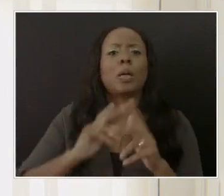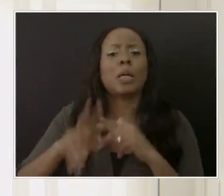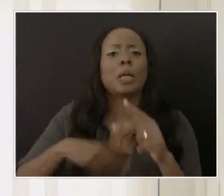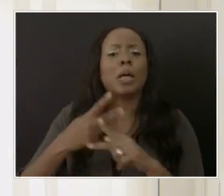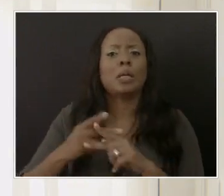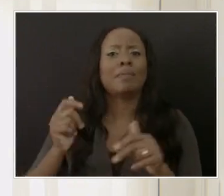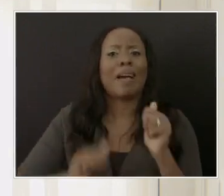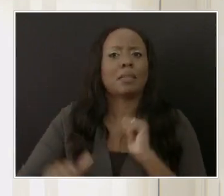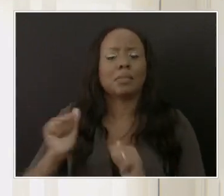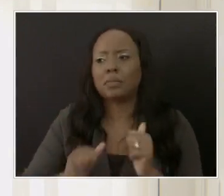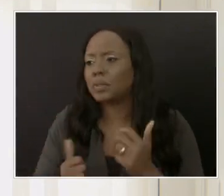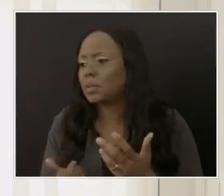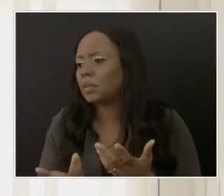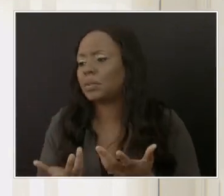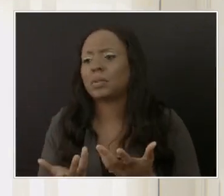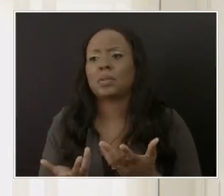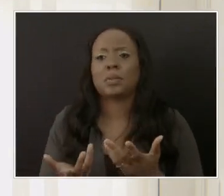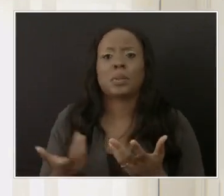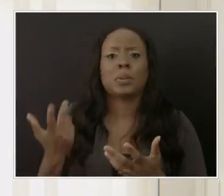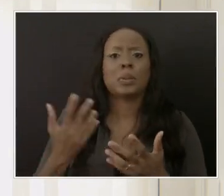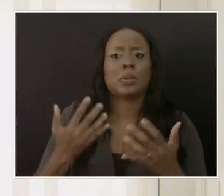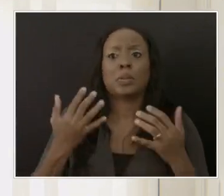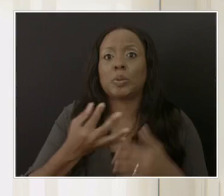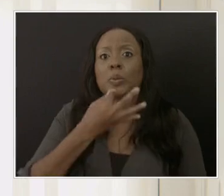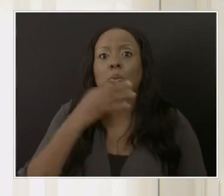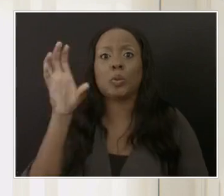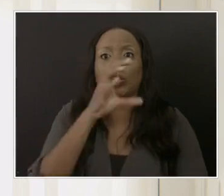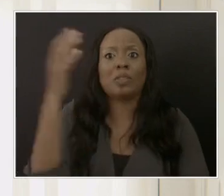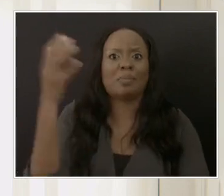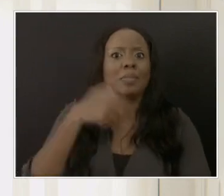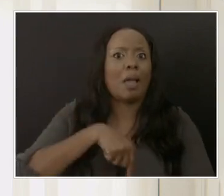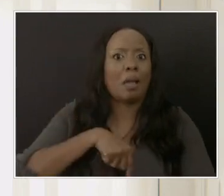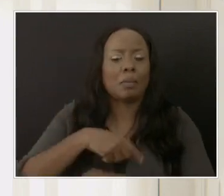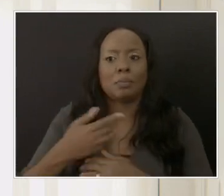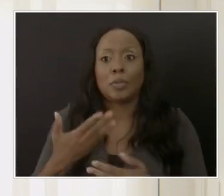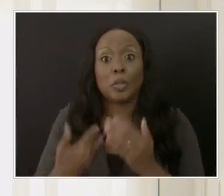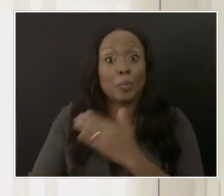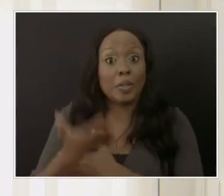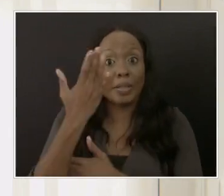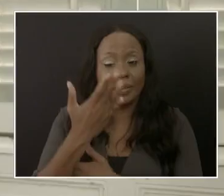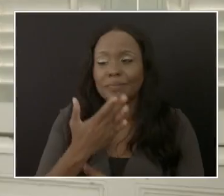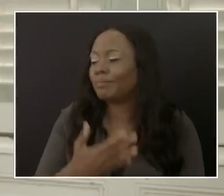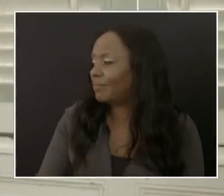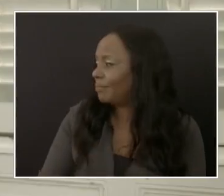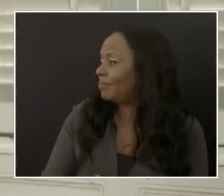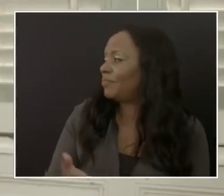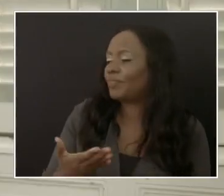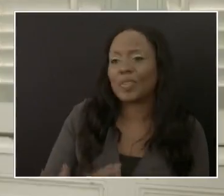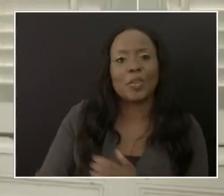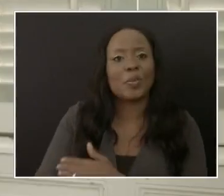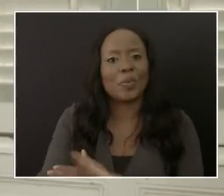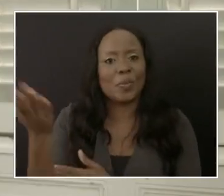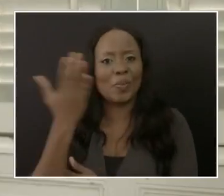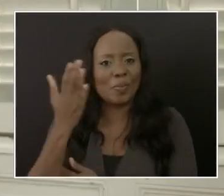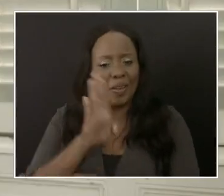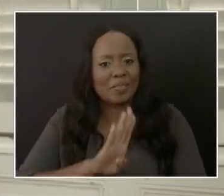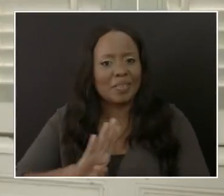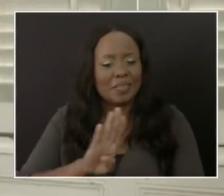Monitoring Unit as we move into the Christmas period. Good morning. Good morning. Good morning, Barbados.